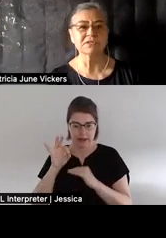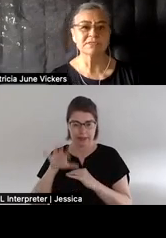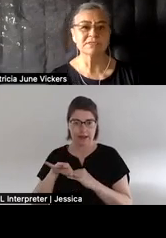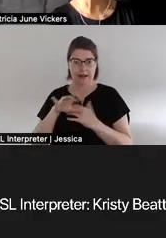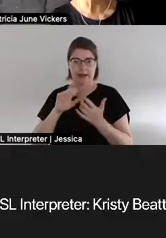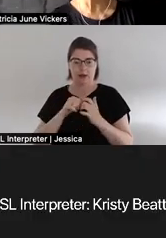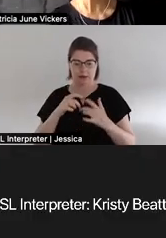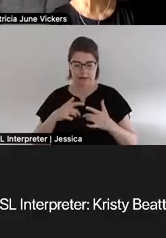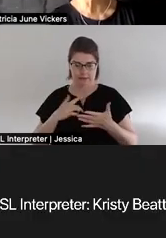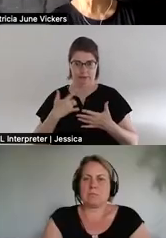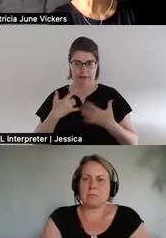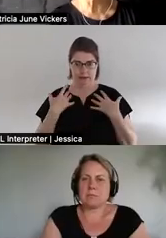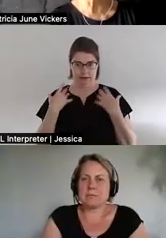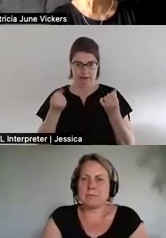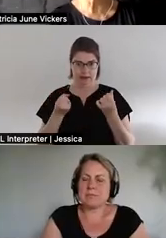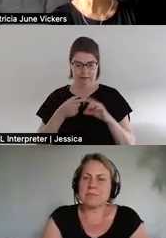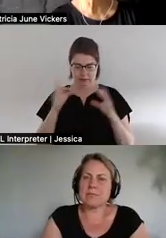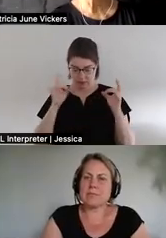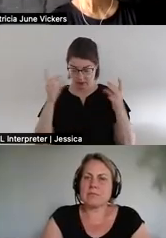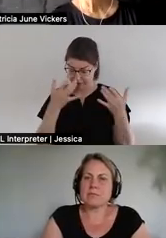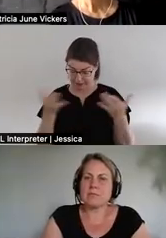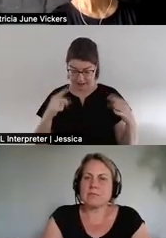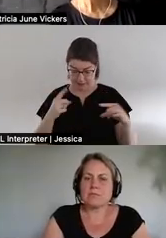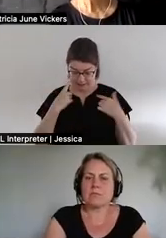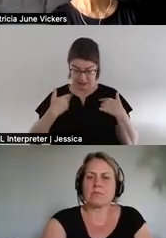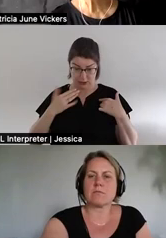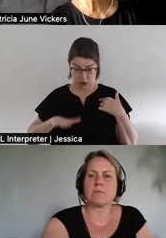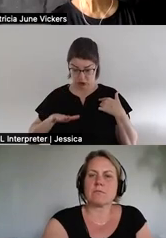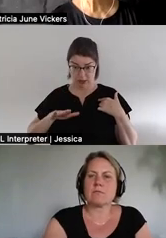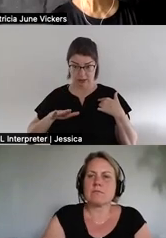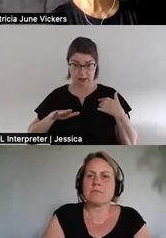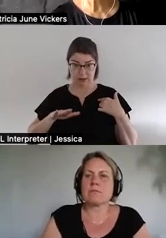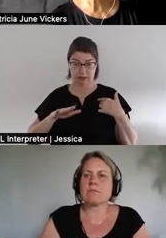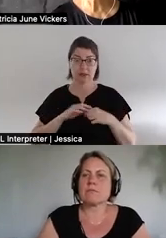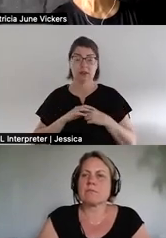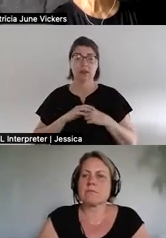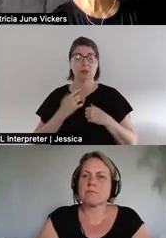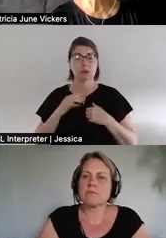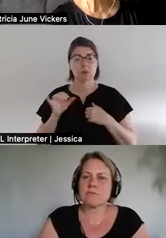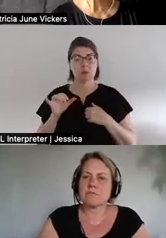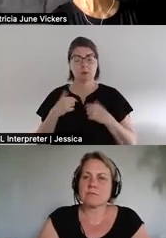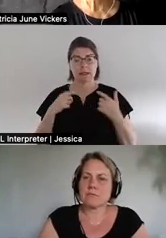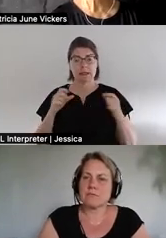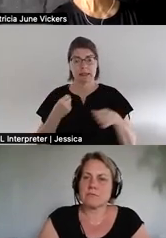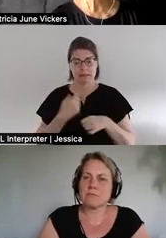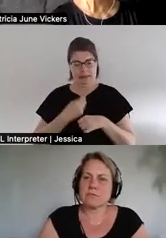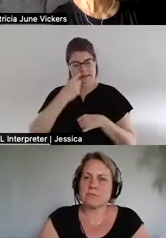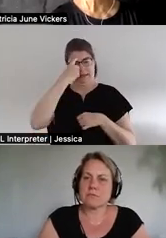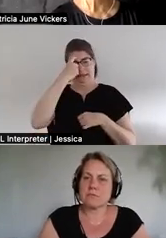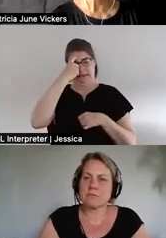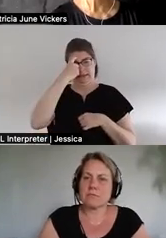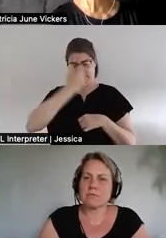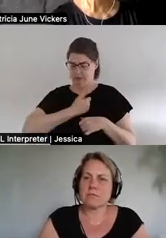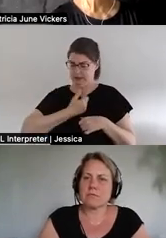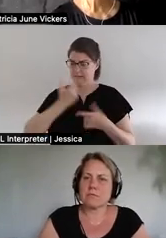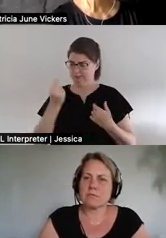atrocities that i suffered as a child as that i can make it to myself